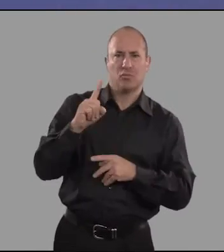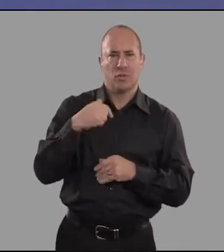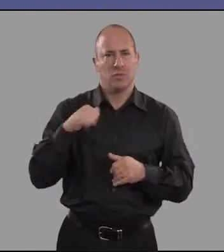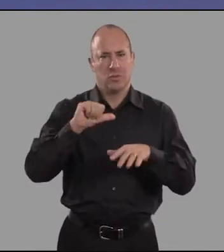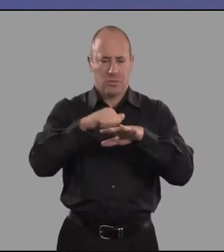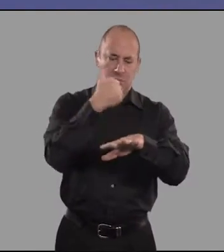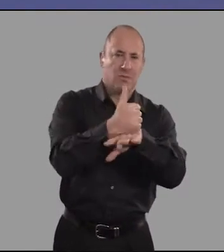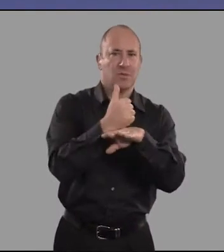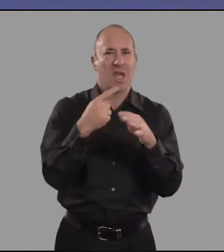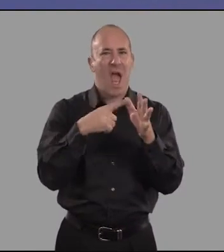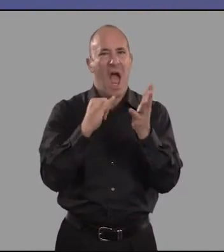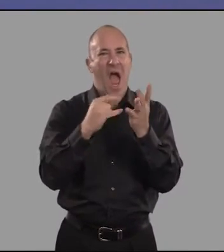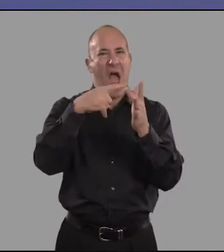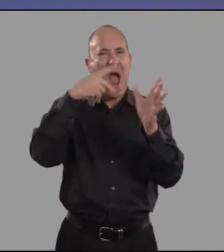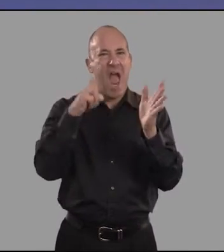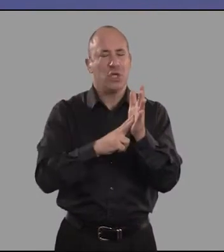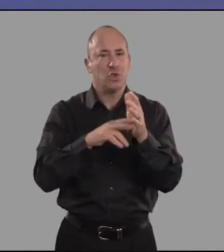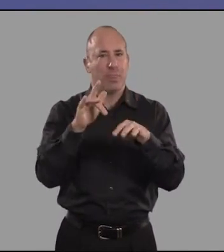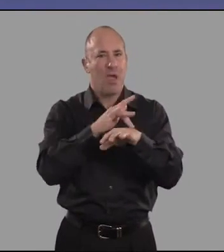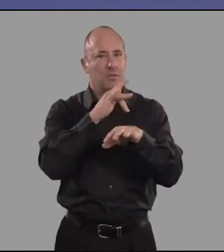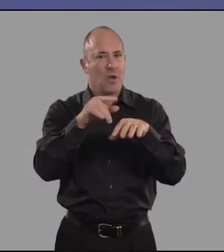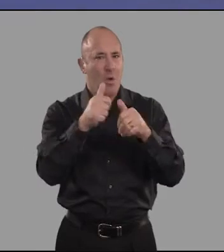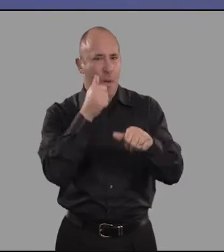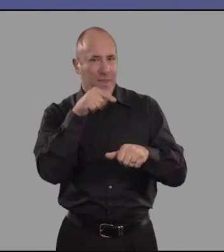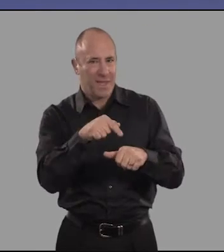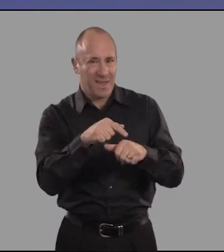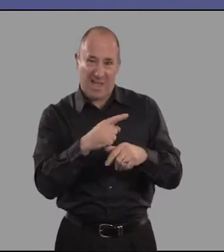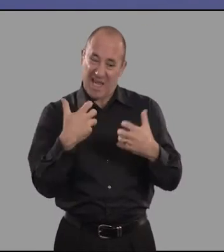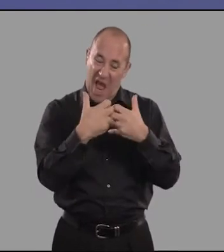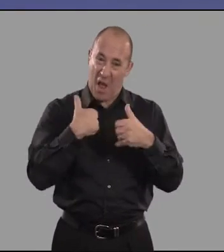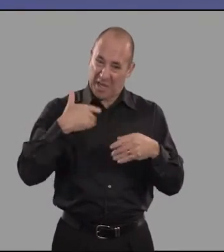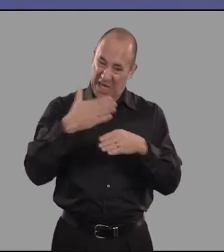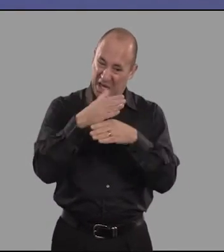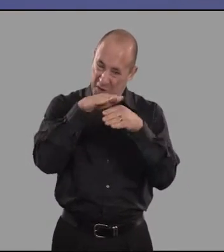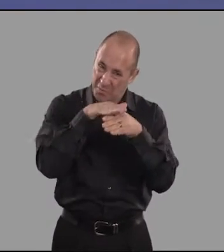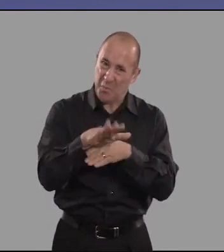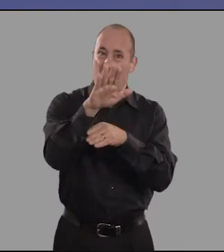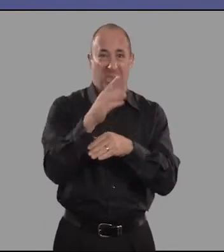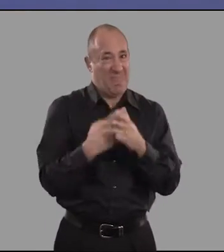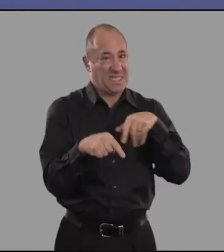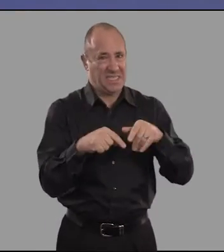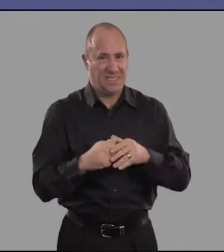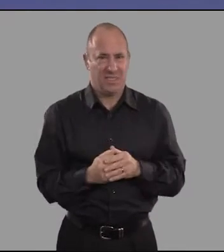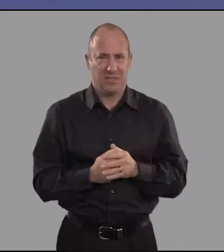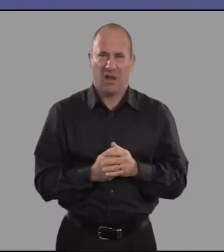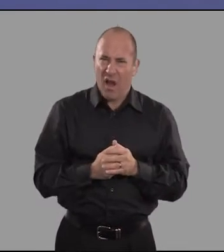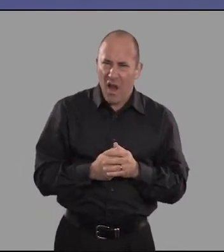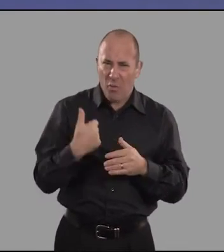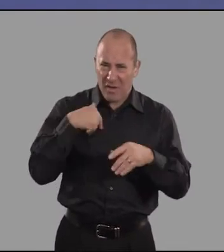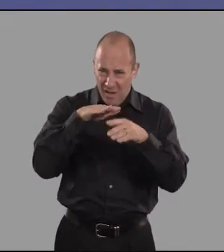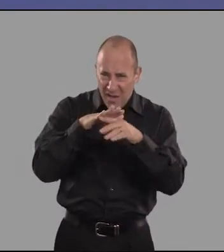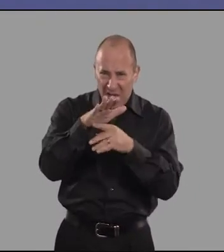At the time, I was strongly advised to start an Asian theatre company, as that would be the only way for me to have any real career.